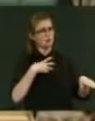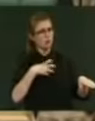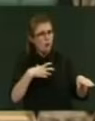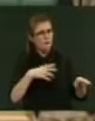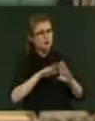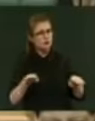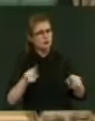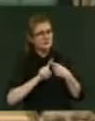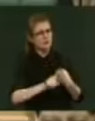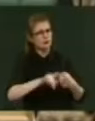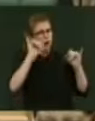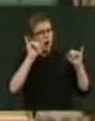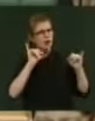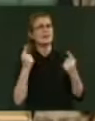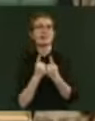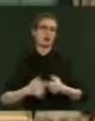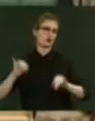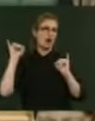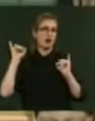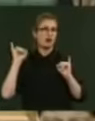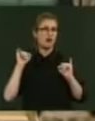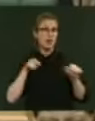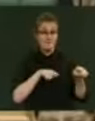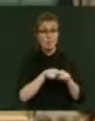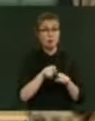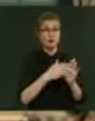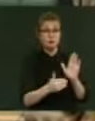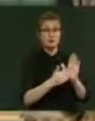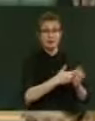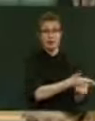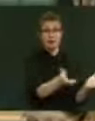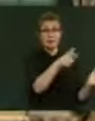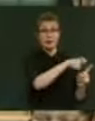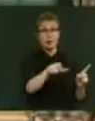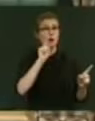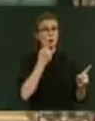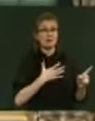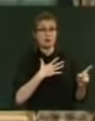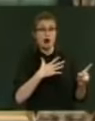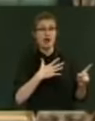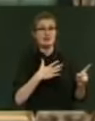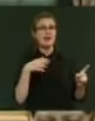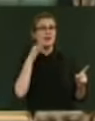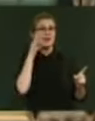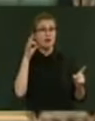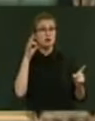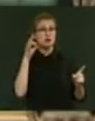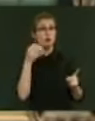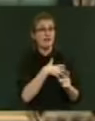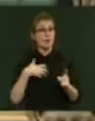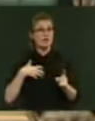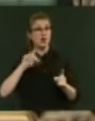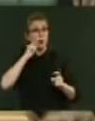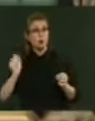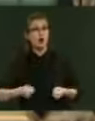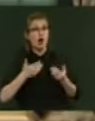seriously wrong. Most of this country will be surprised, I think, that a national administration would offer increases